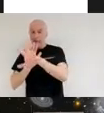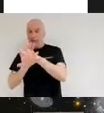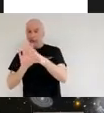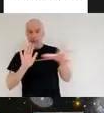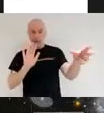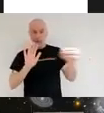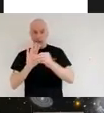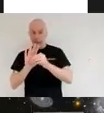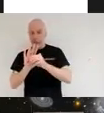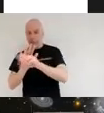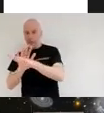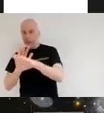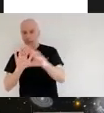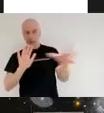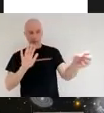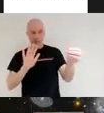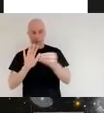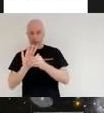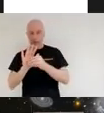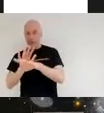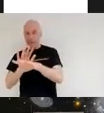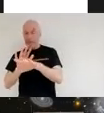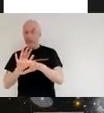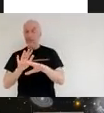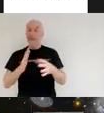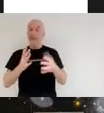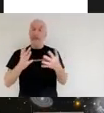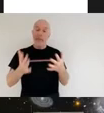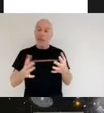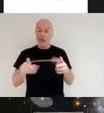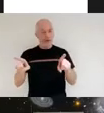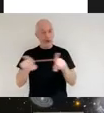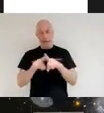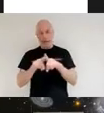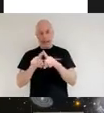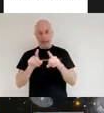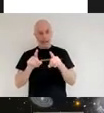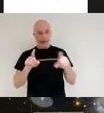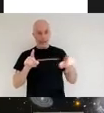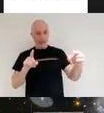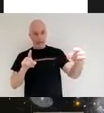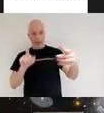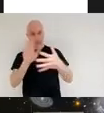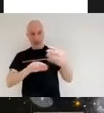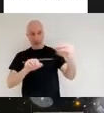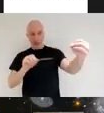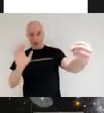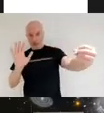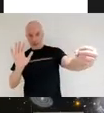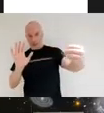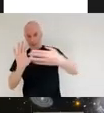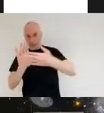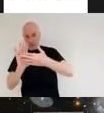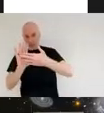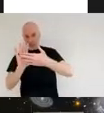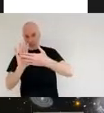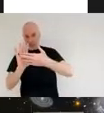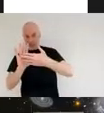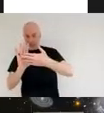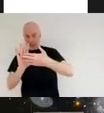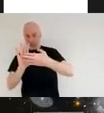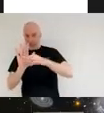but they won't necessarily be re-radiated in the same direction so light comes towards the carbon molecule